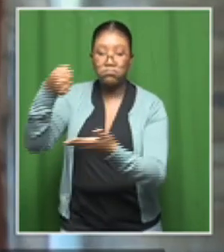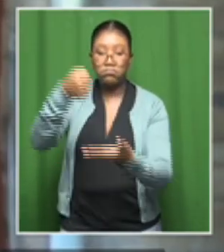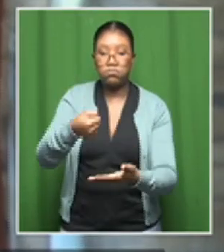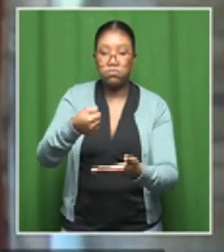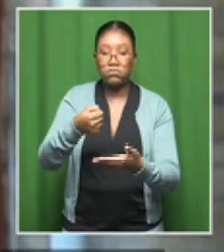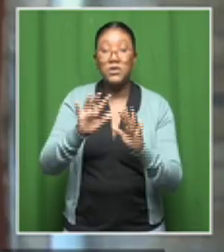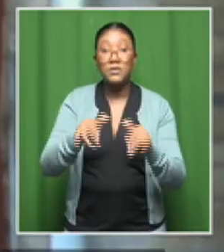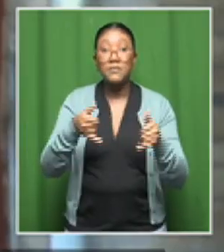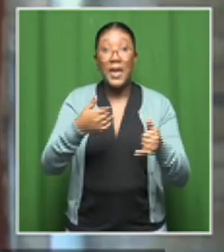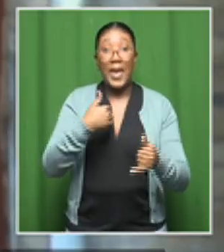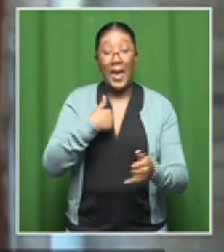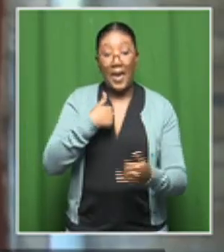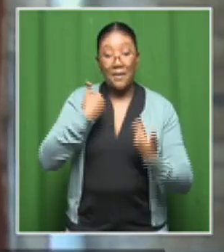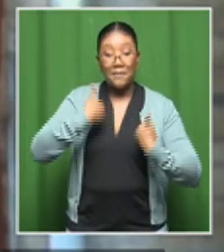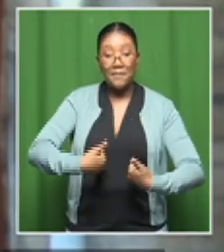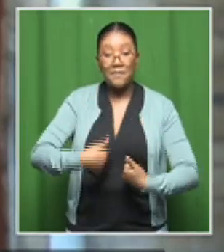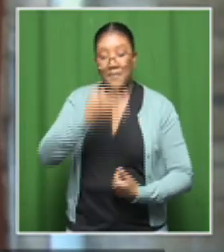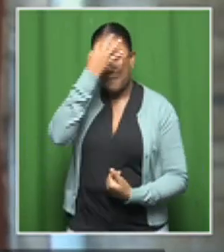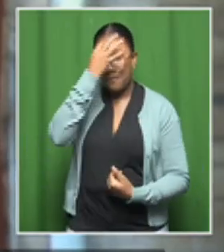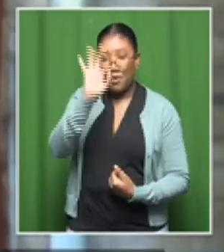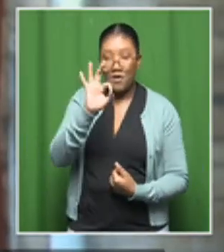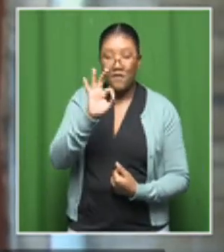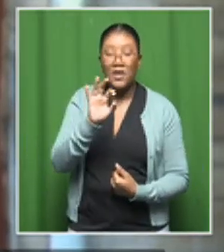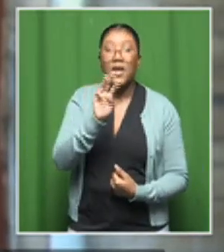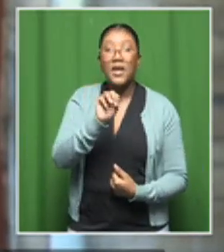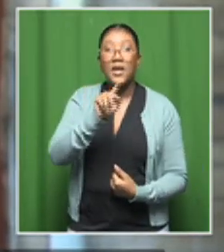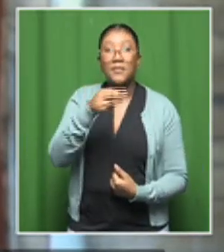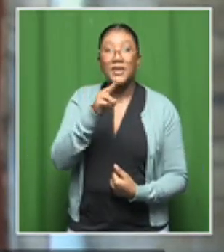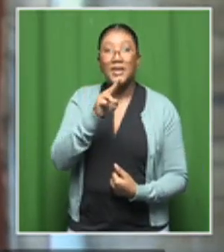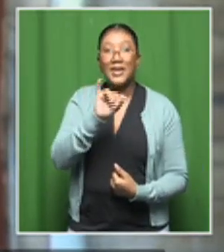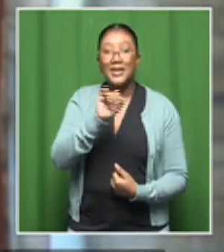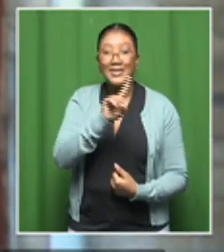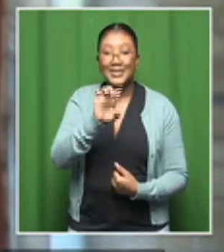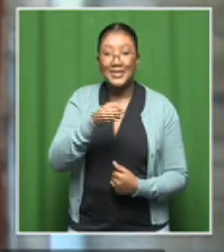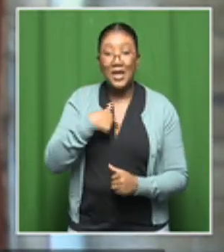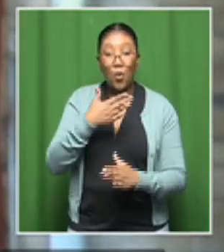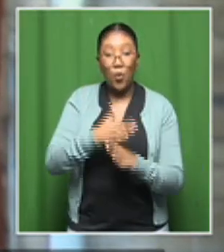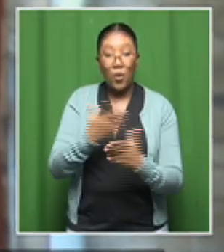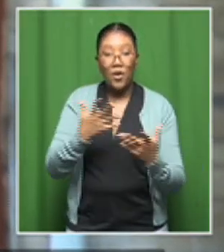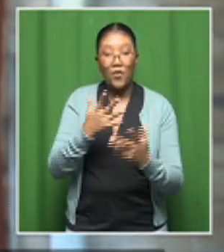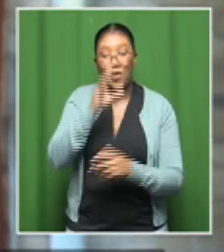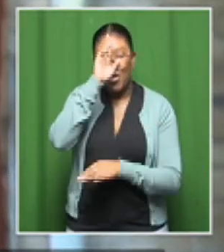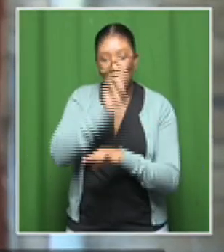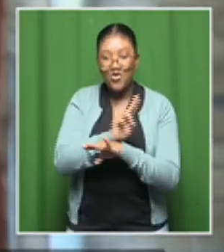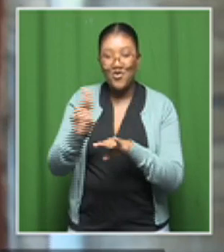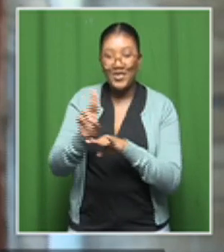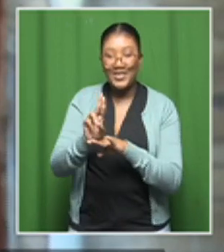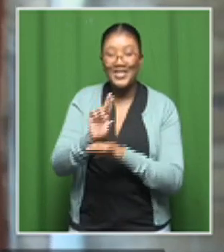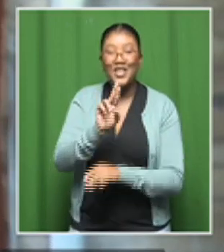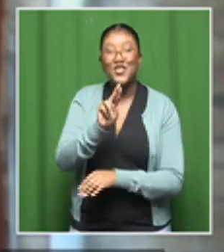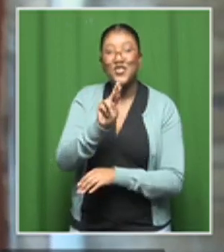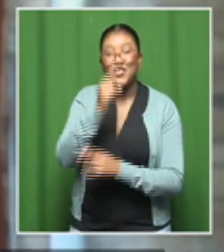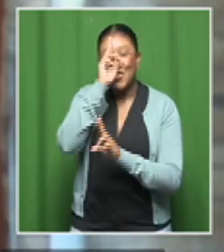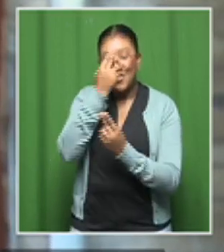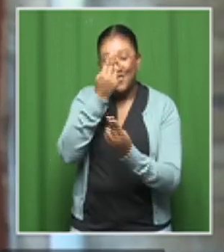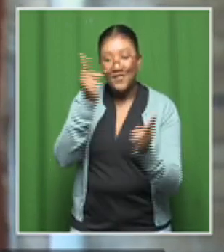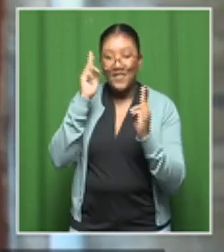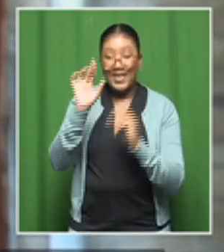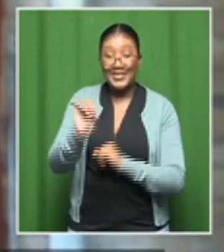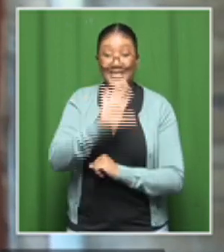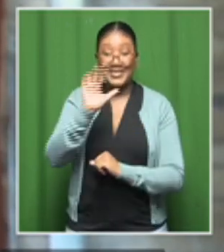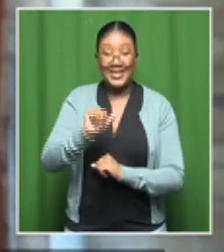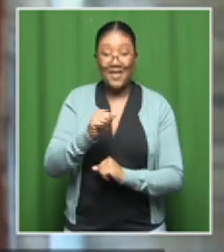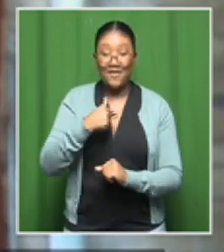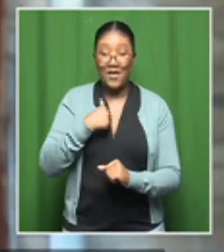Zilungilem Kizeh Kwechana. I'm a distinguished professor at the University of South Africa. I'm also an honorary associate professor